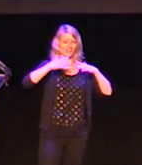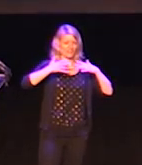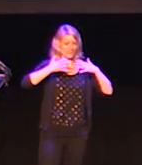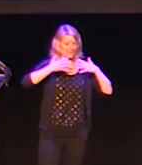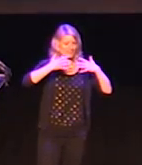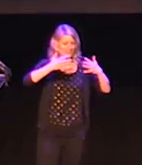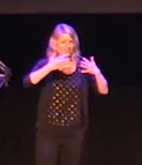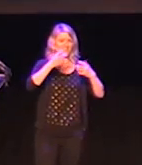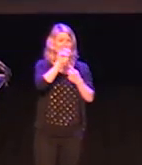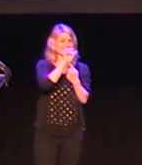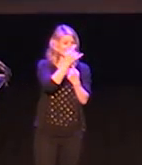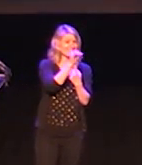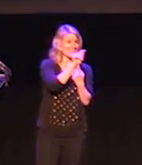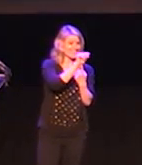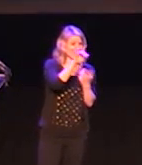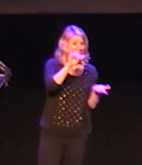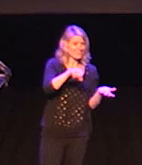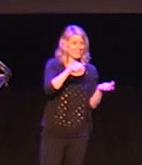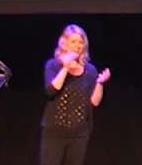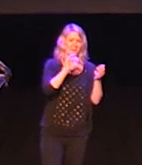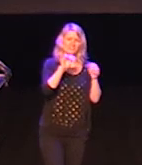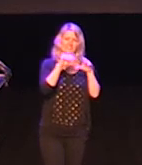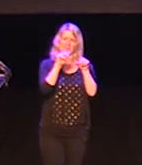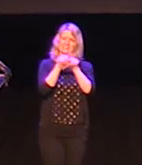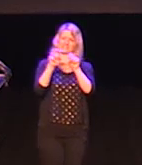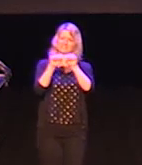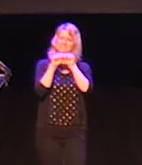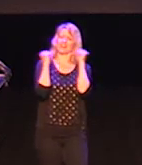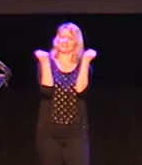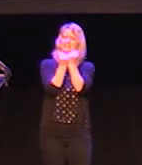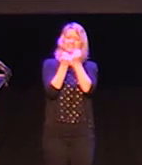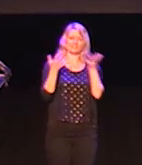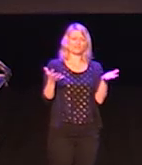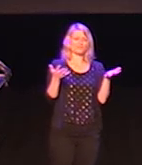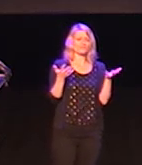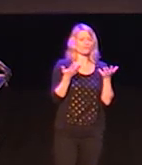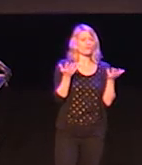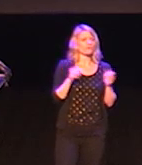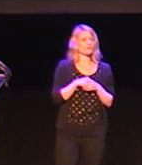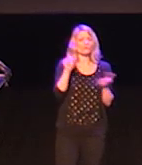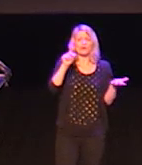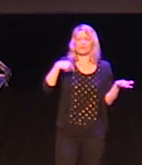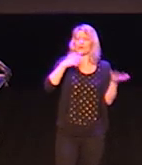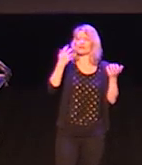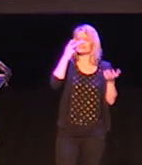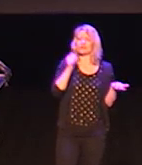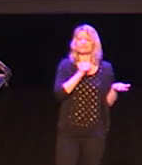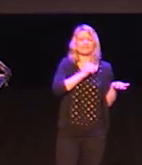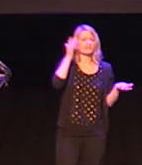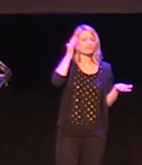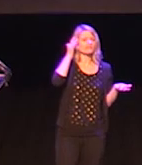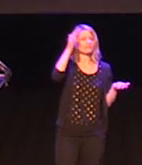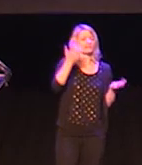Again, this brings me back to the fact that we are at the beginning of a new frontier, both digitally and societally.